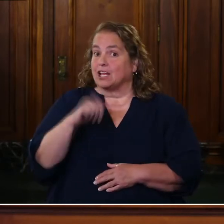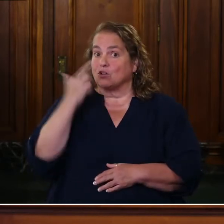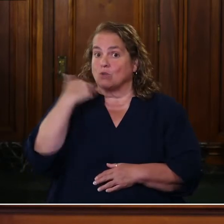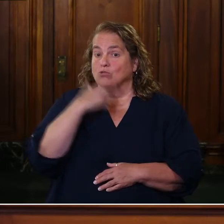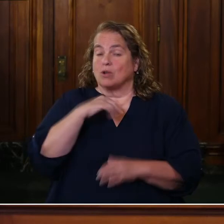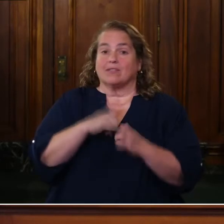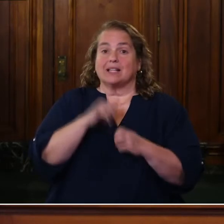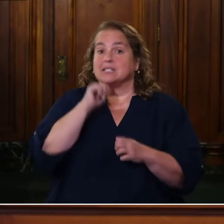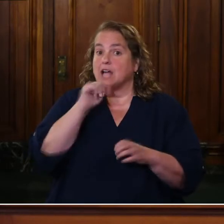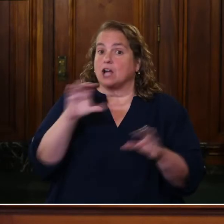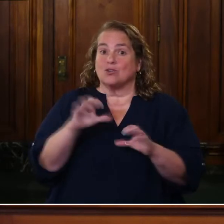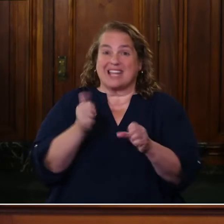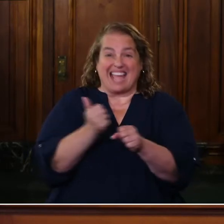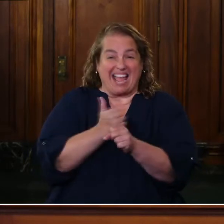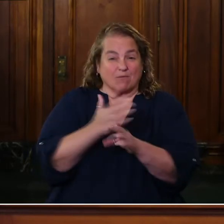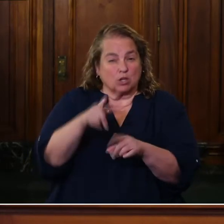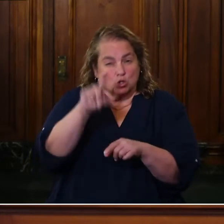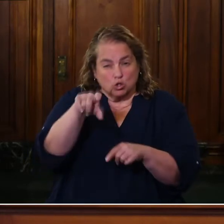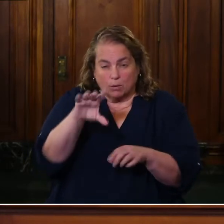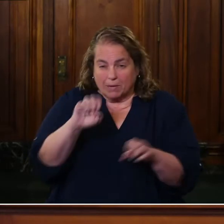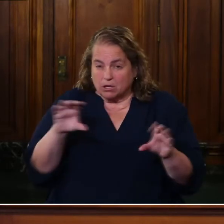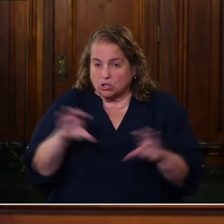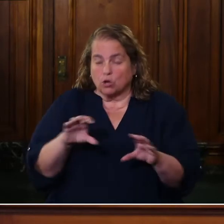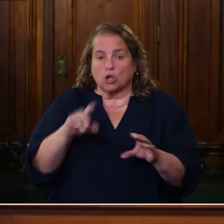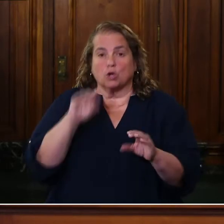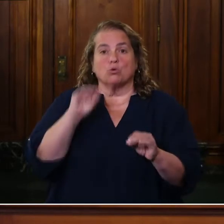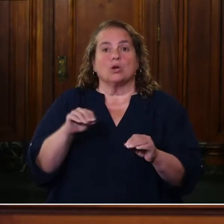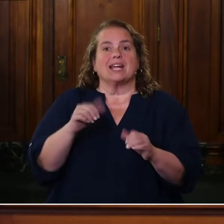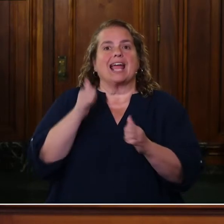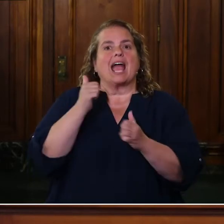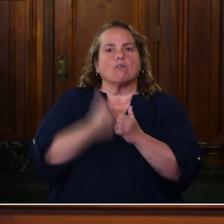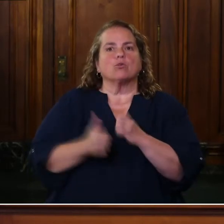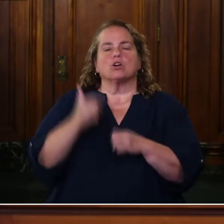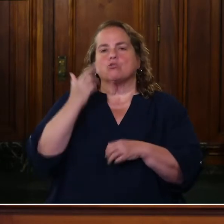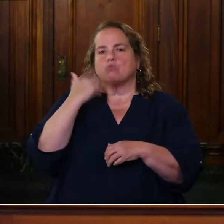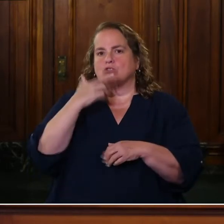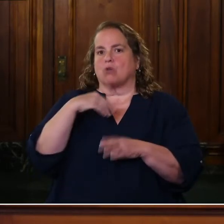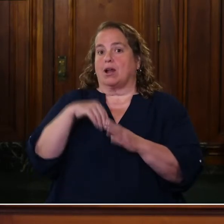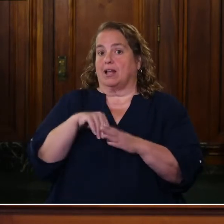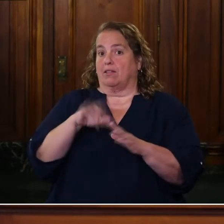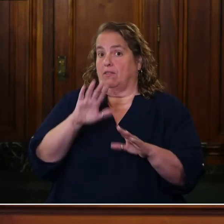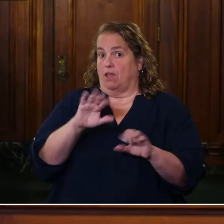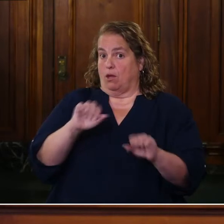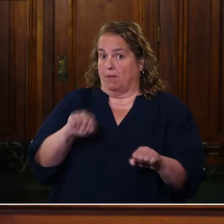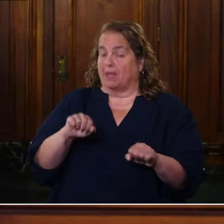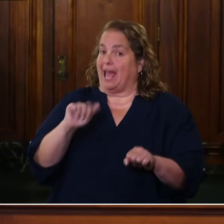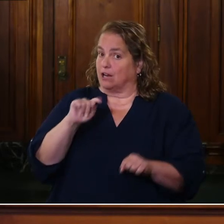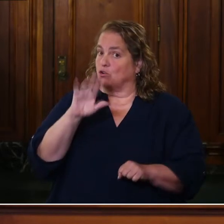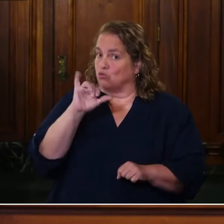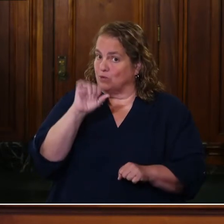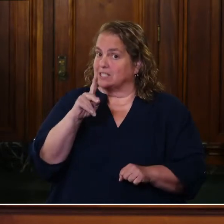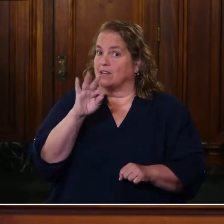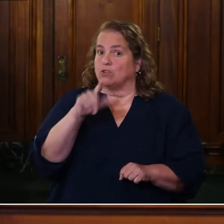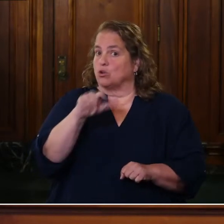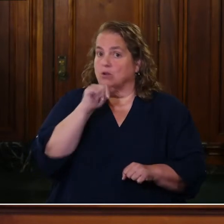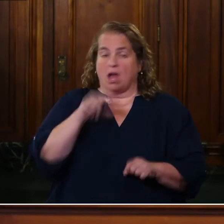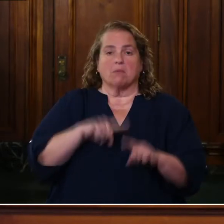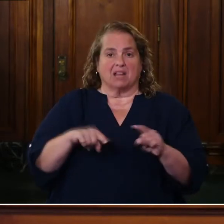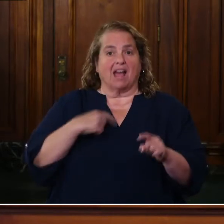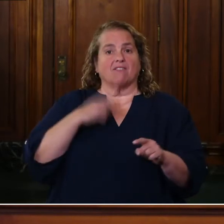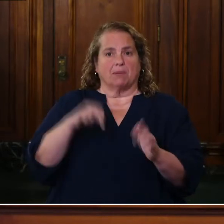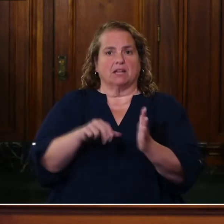everything that you should be doing, you're putting every restaurant in their capacity at risk. But I've, been really impressed